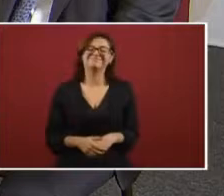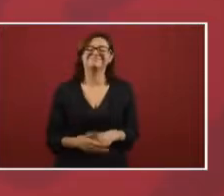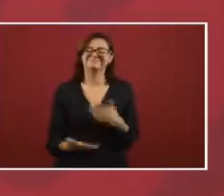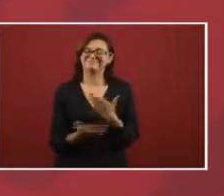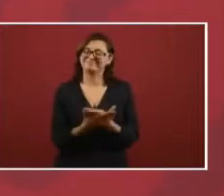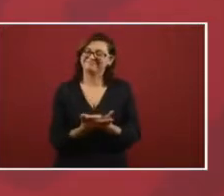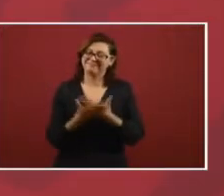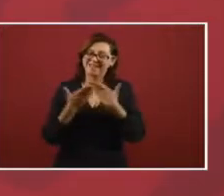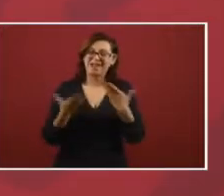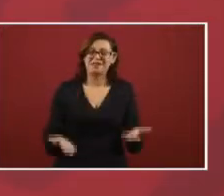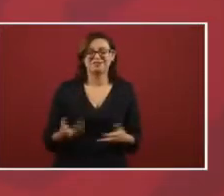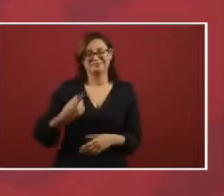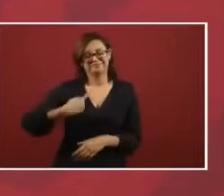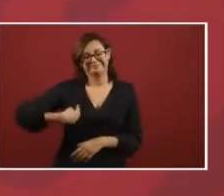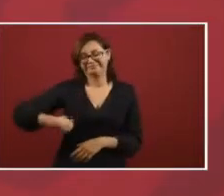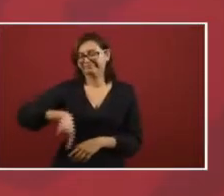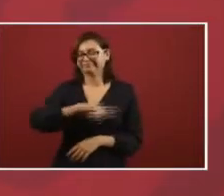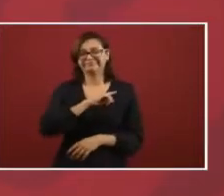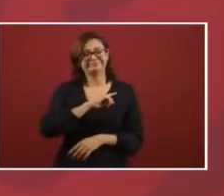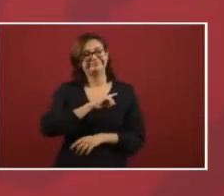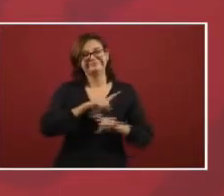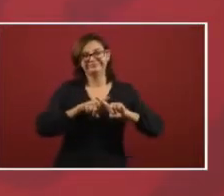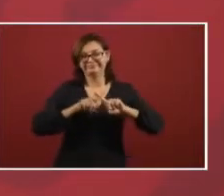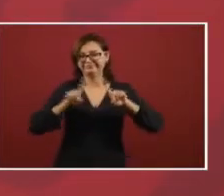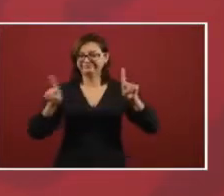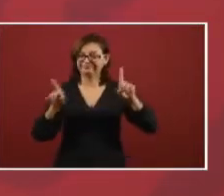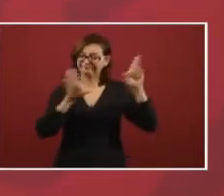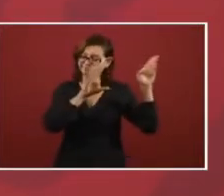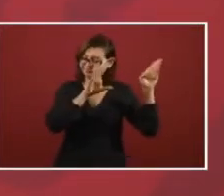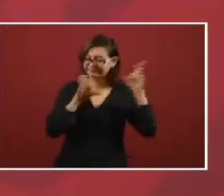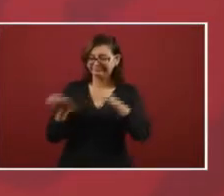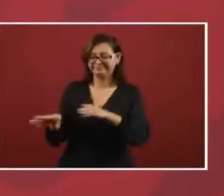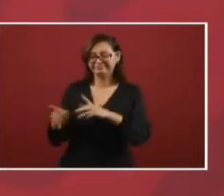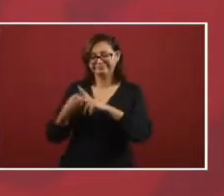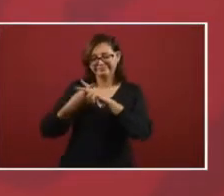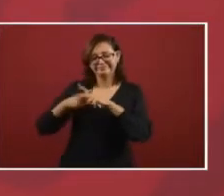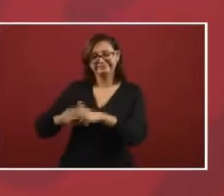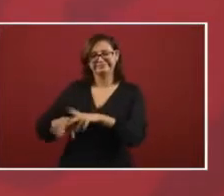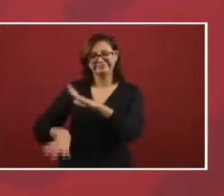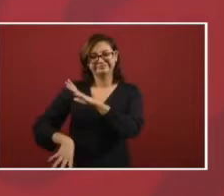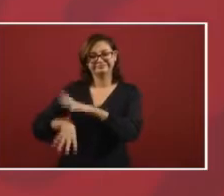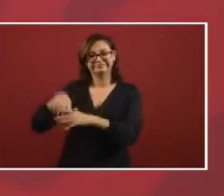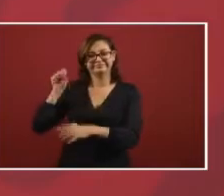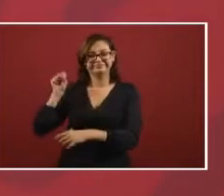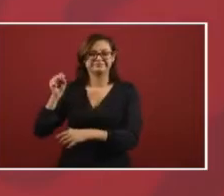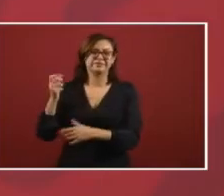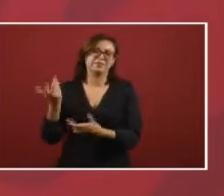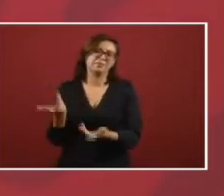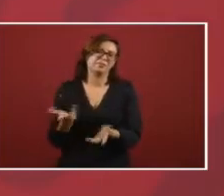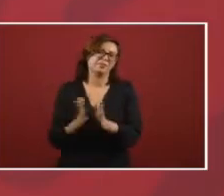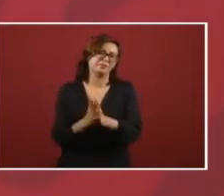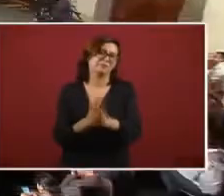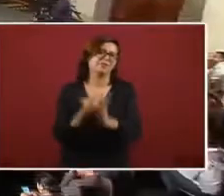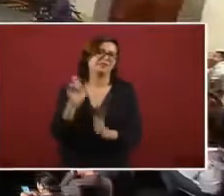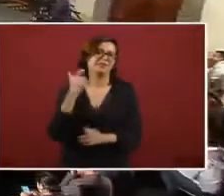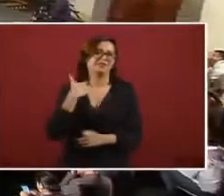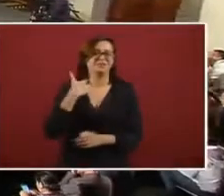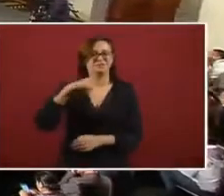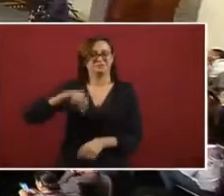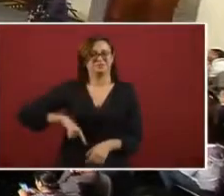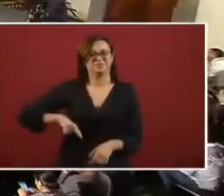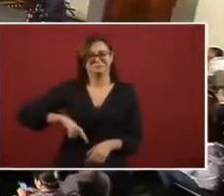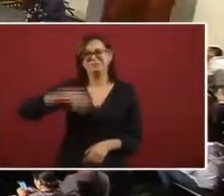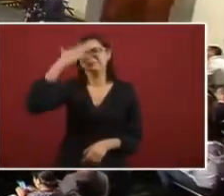and there is where we dug and that strategy has been good yes we